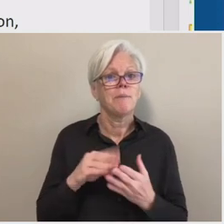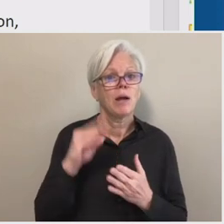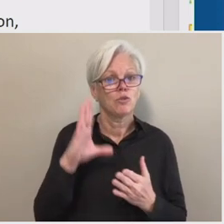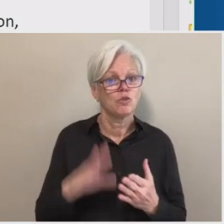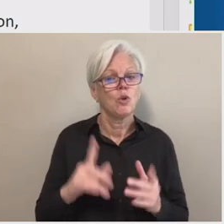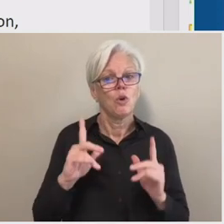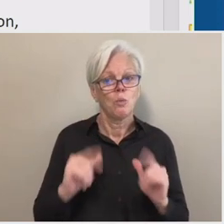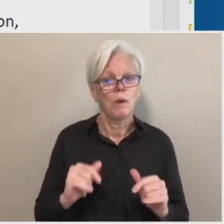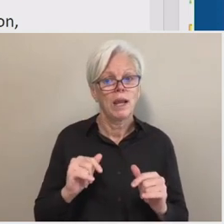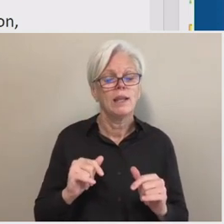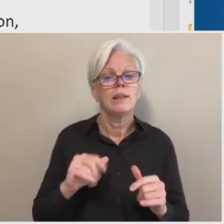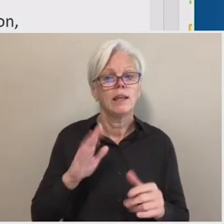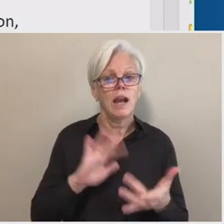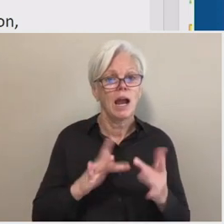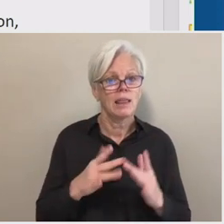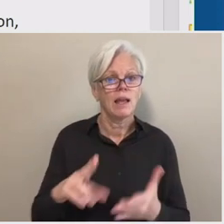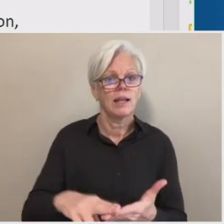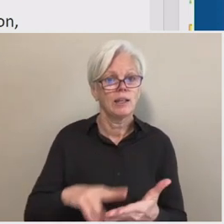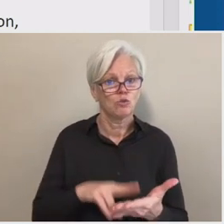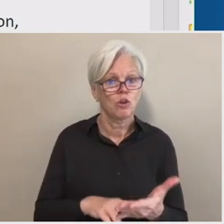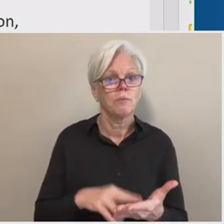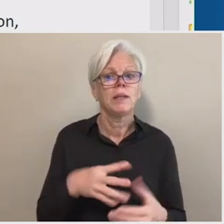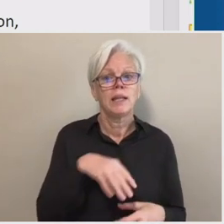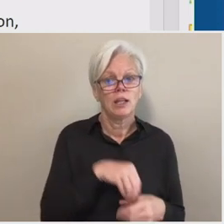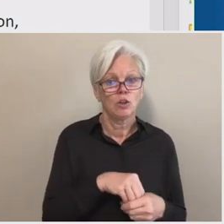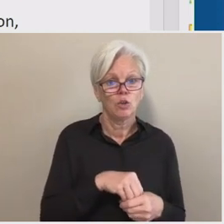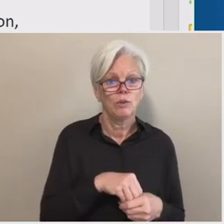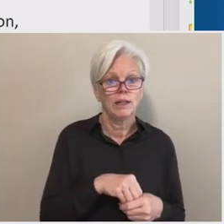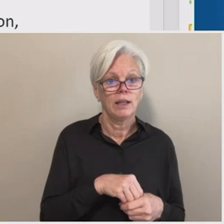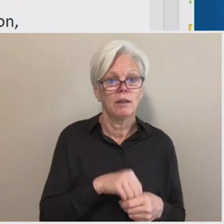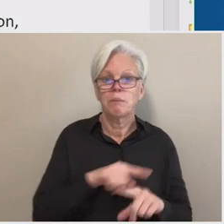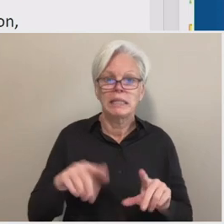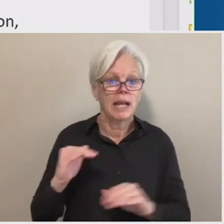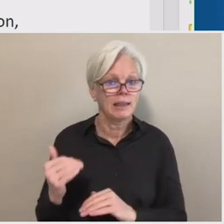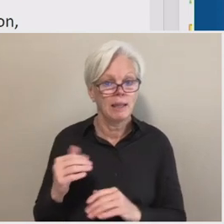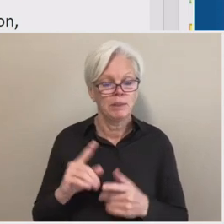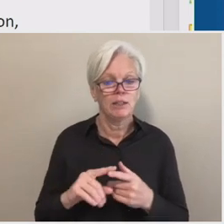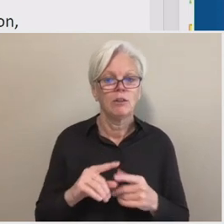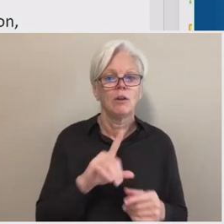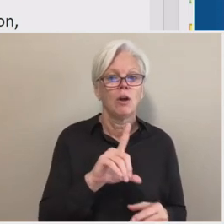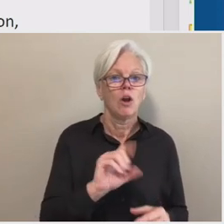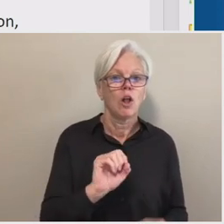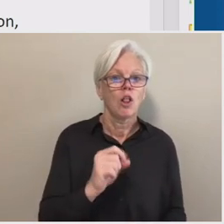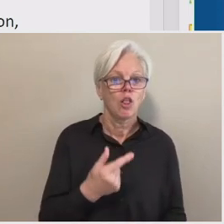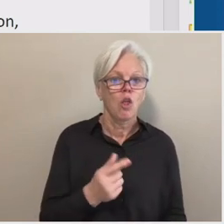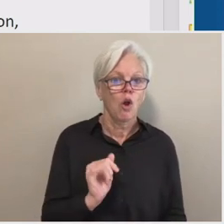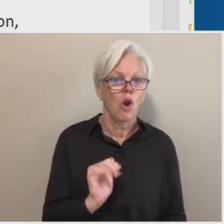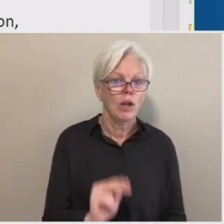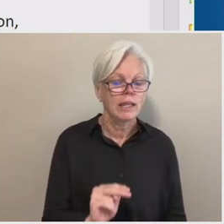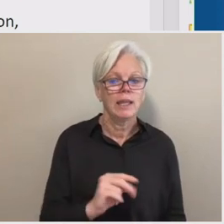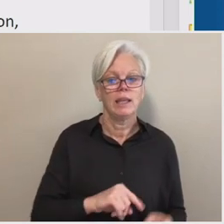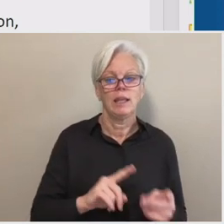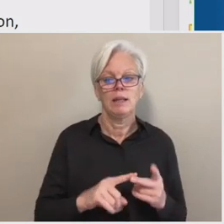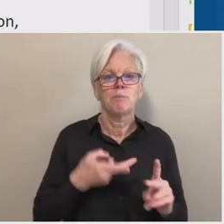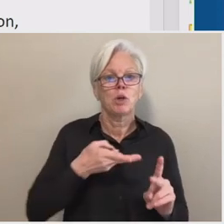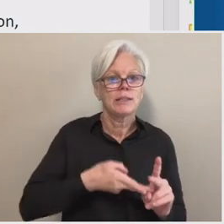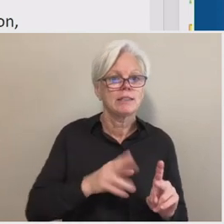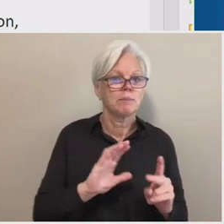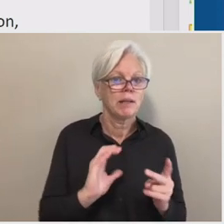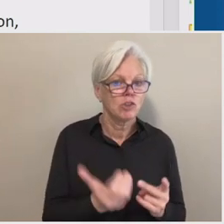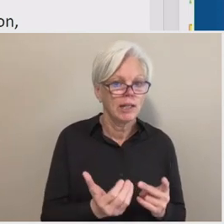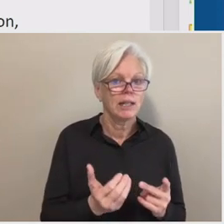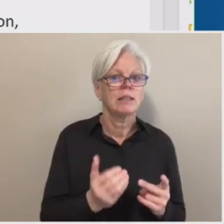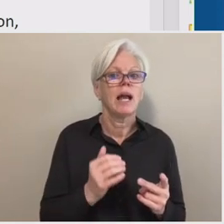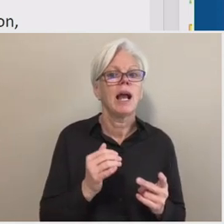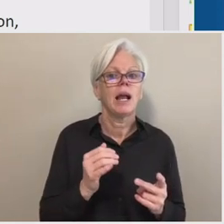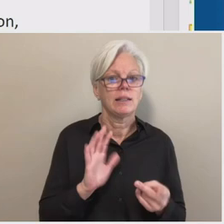are enrolled online, uh, including, but not limited to, um, logins, um, participation in classes that are, that